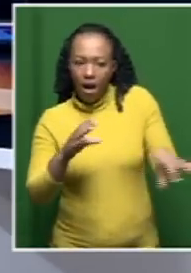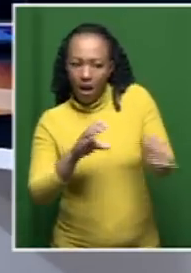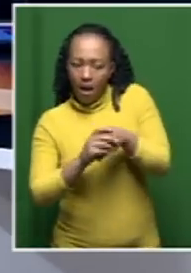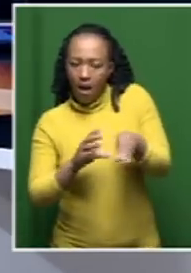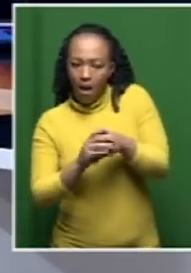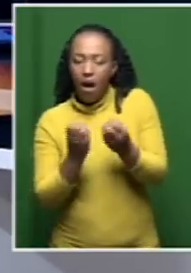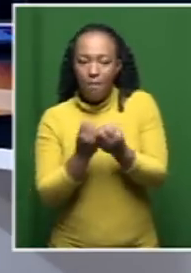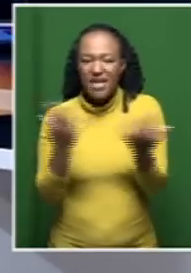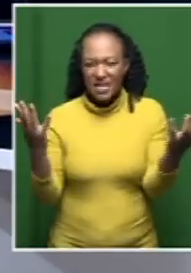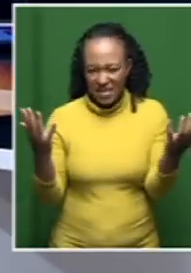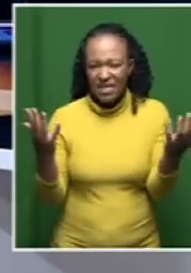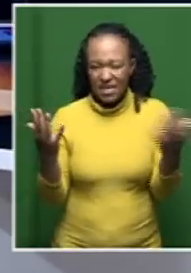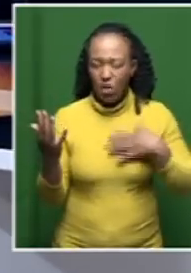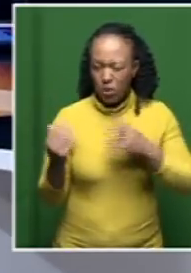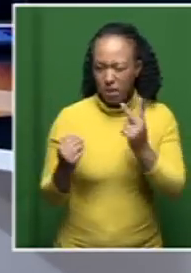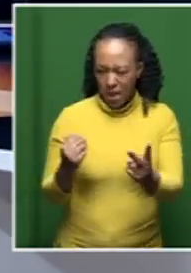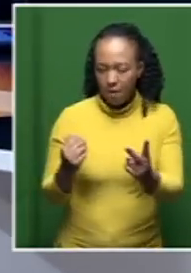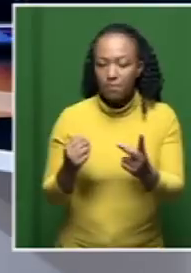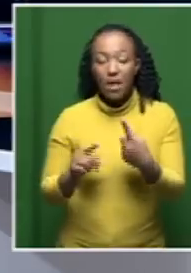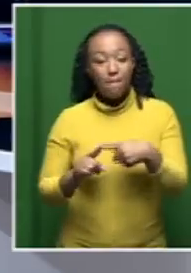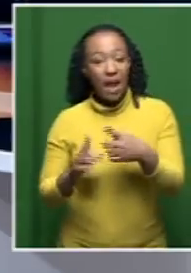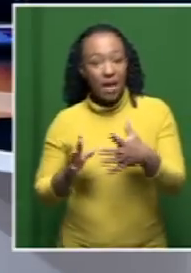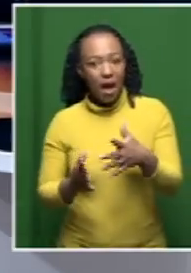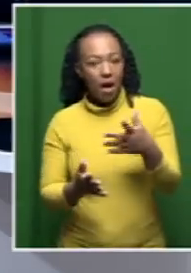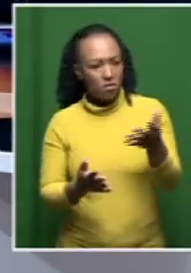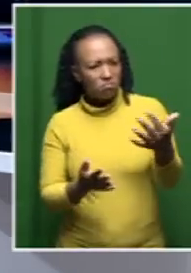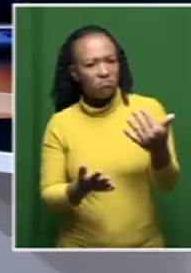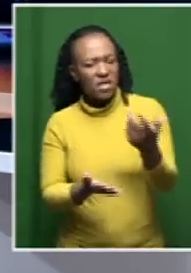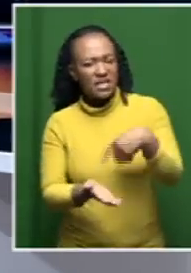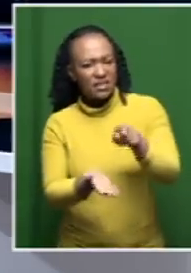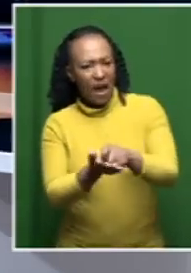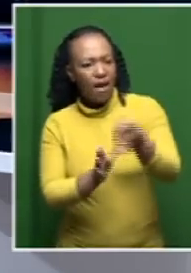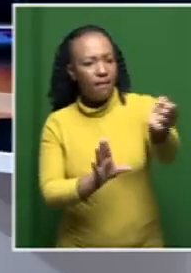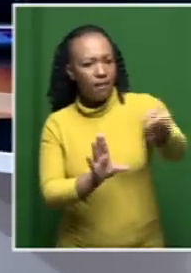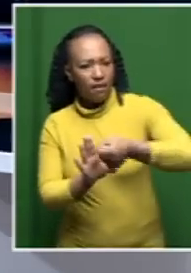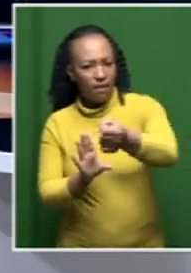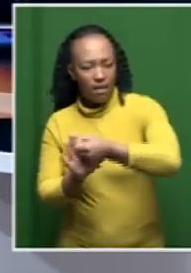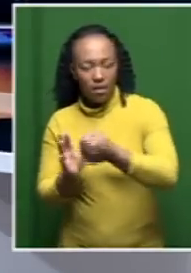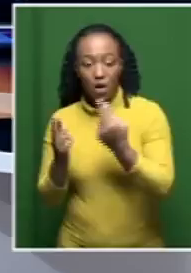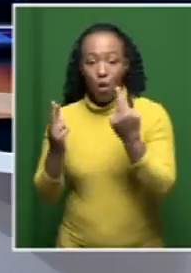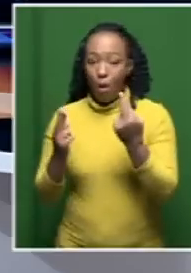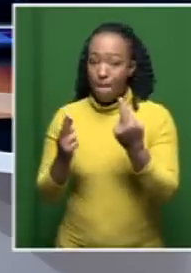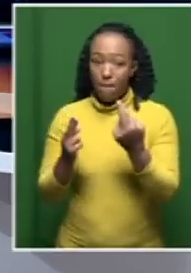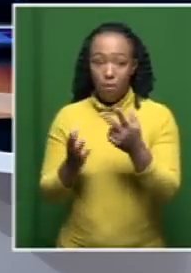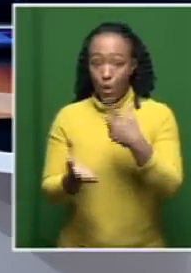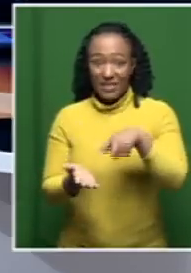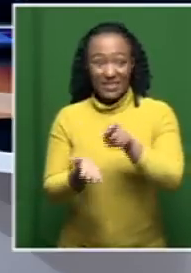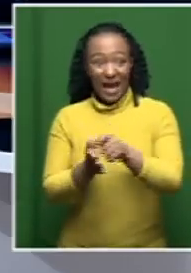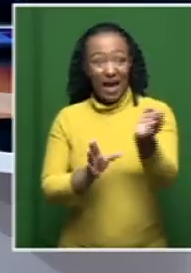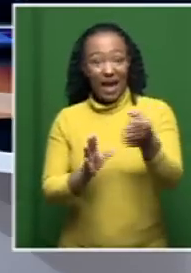merge them. And, of course, we need to sign players. And hopefully we won't be signing. Let me.